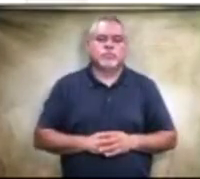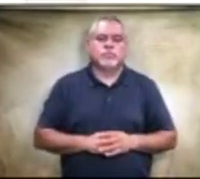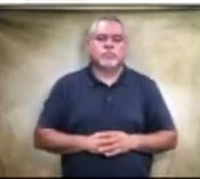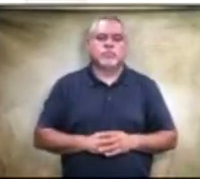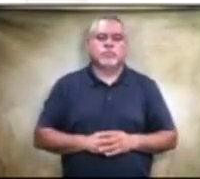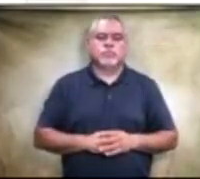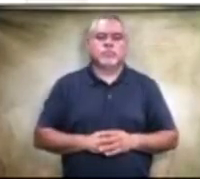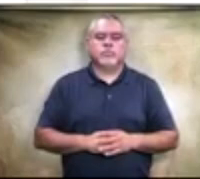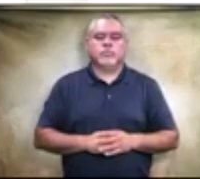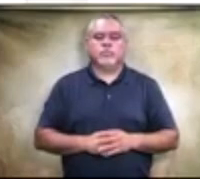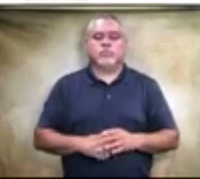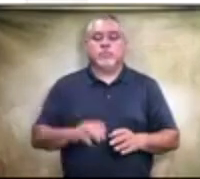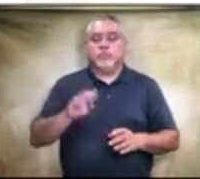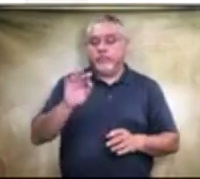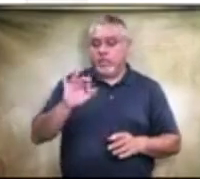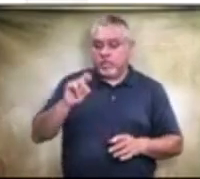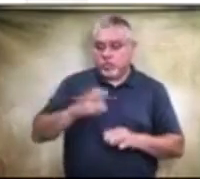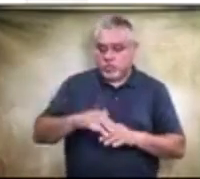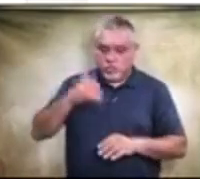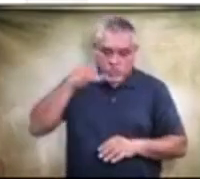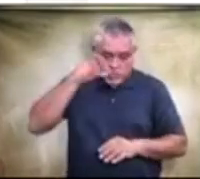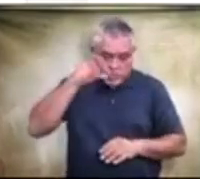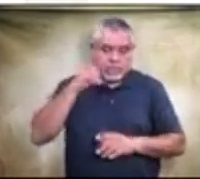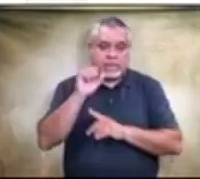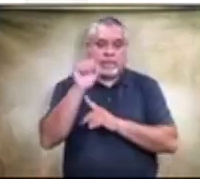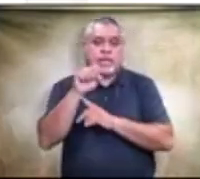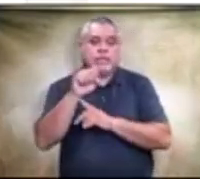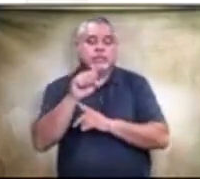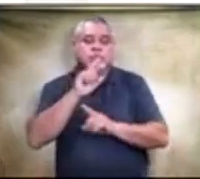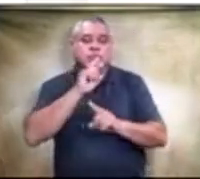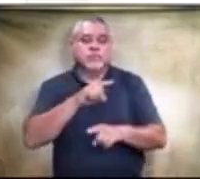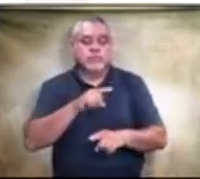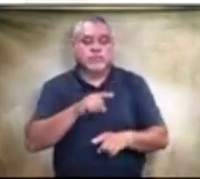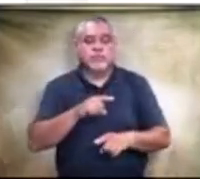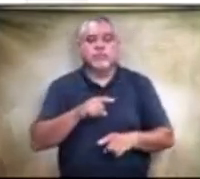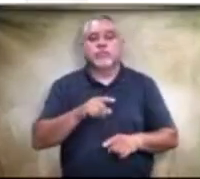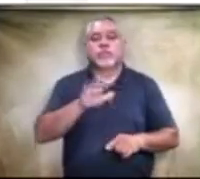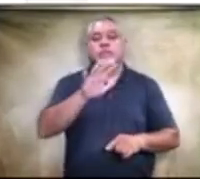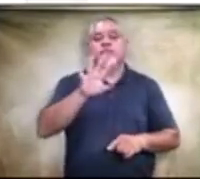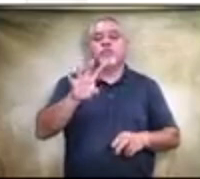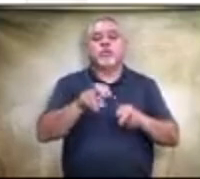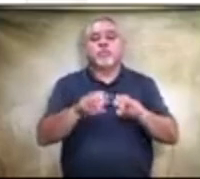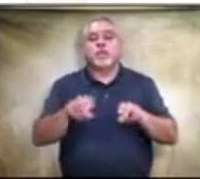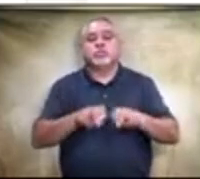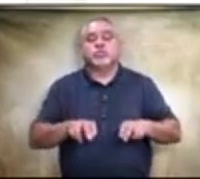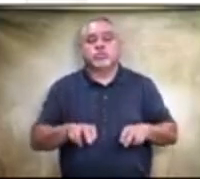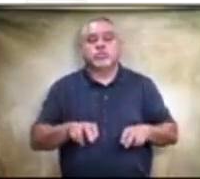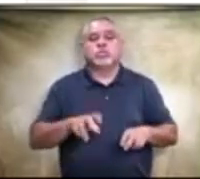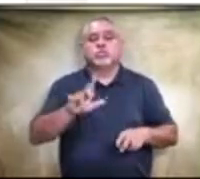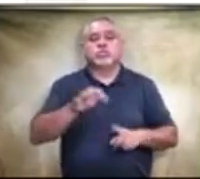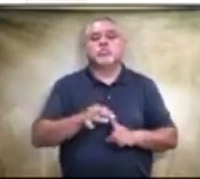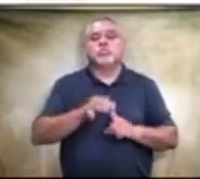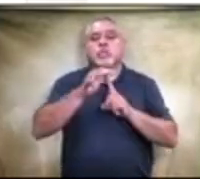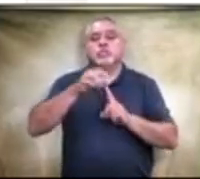miss fields are you on yes i am your 54 passenger is your special needs